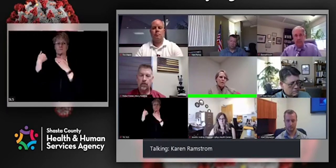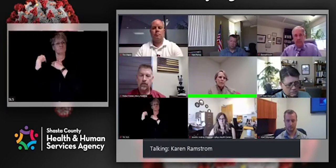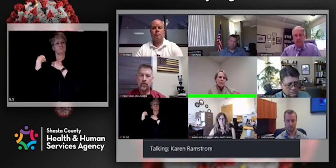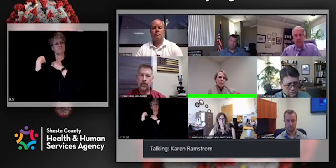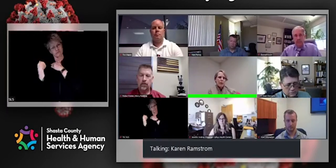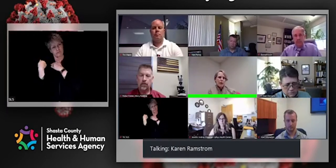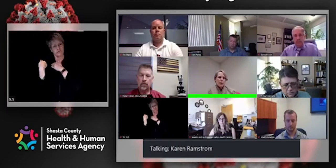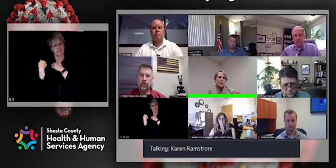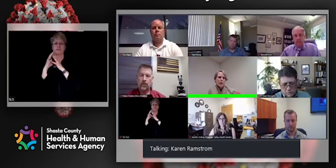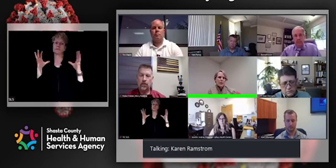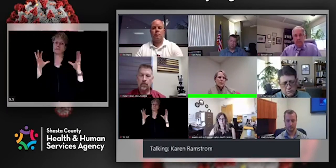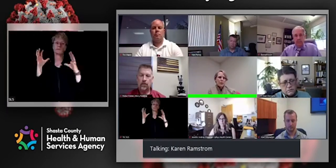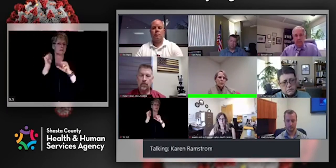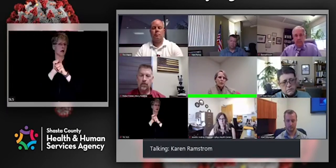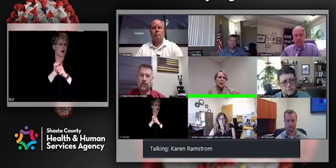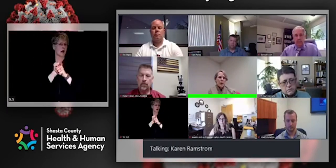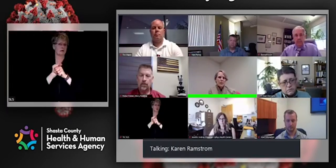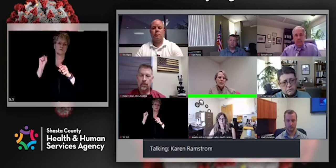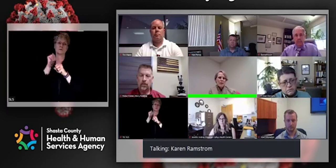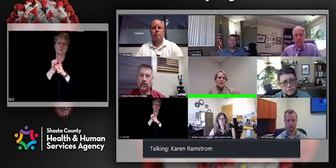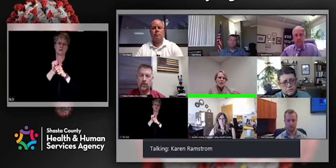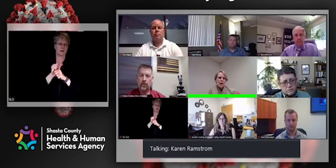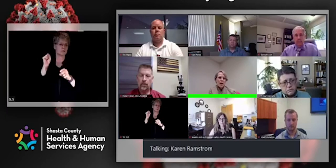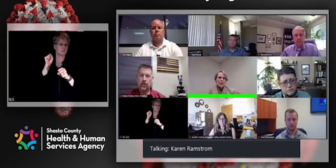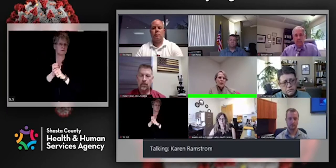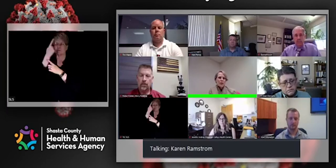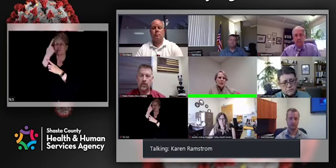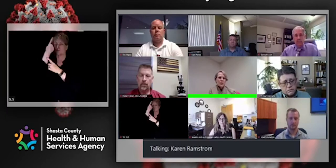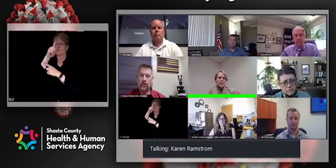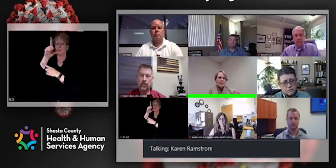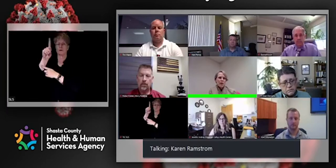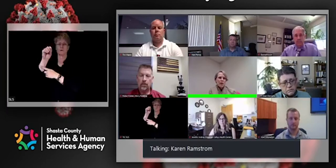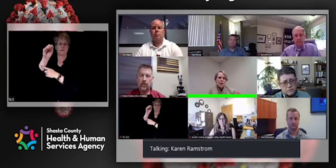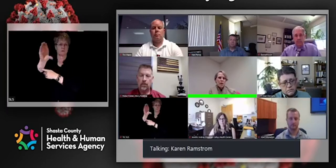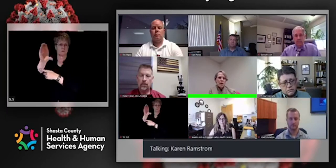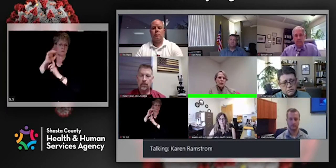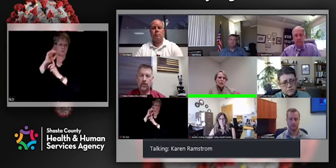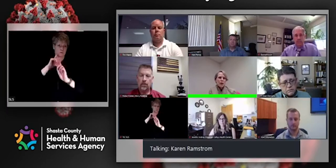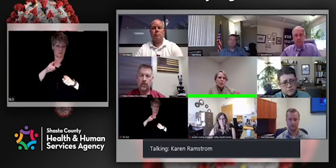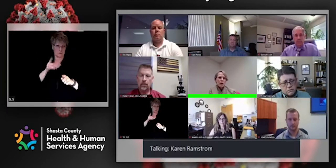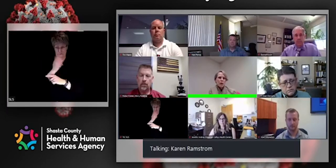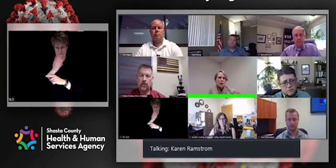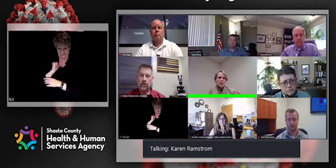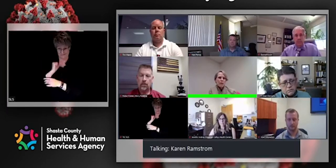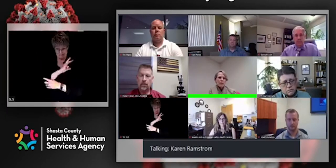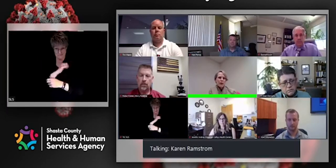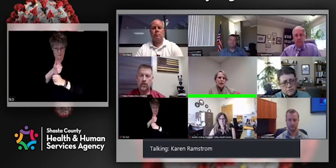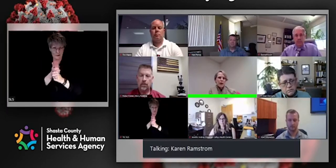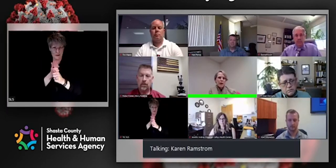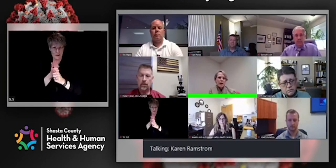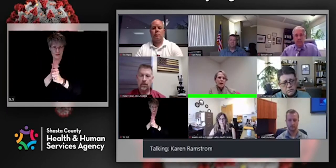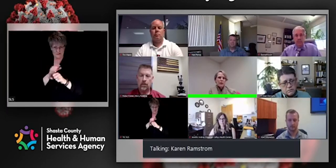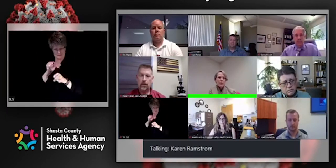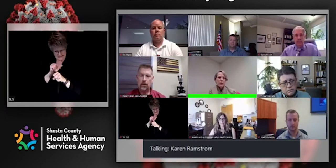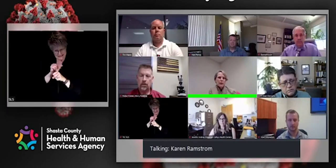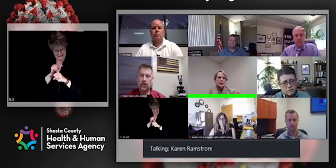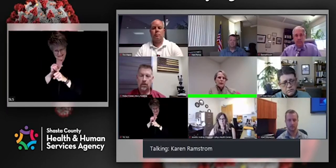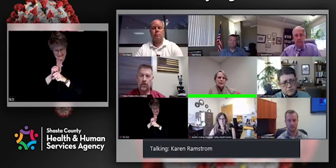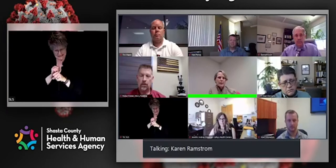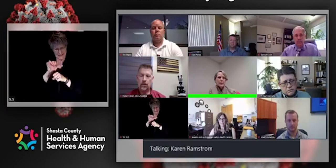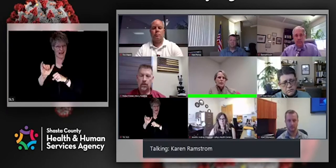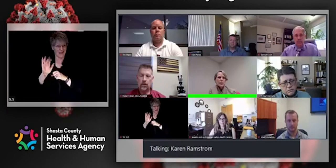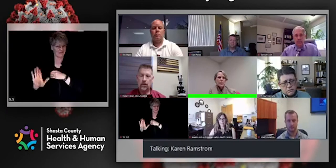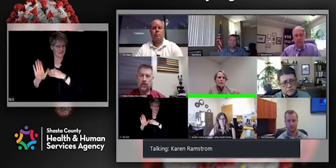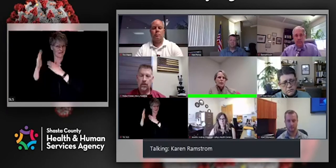um, for our DOC response. I think our staff are who do that work are very, uh, under